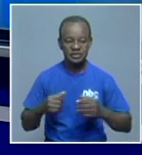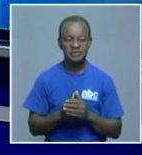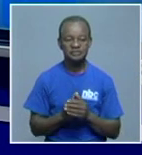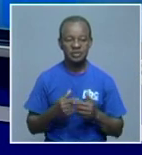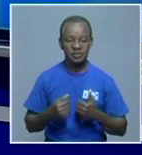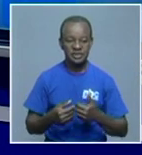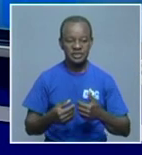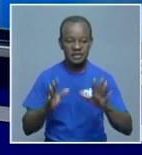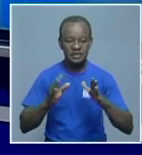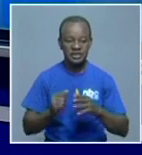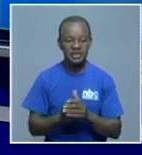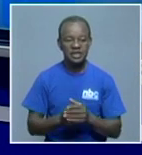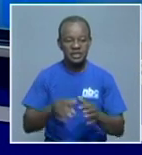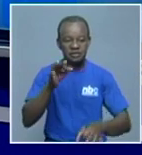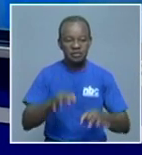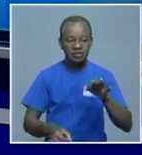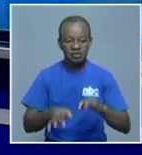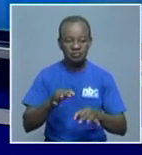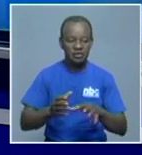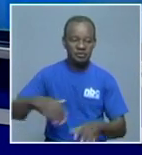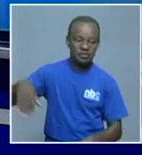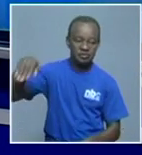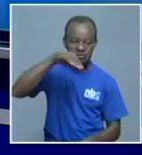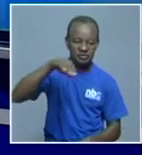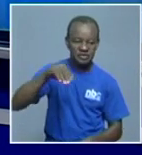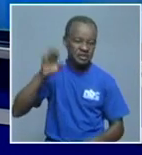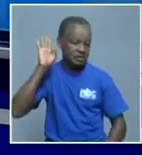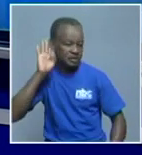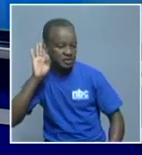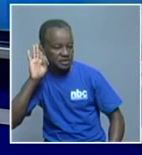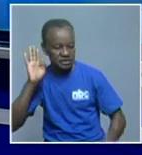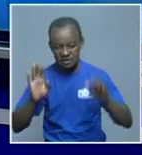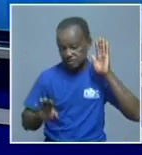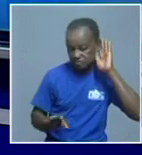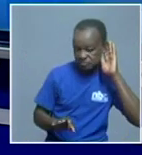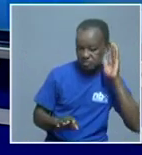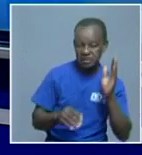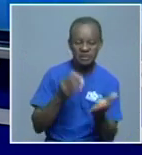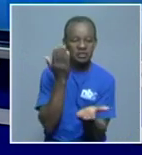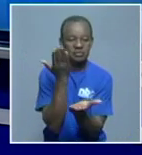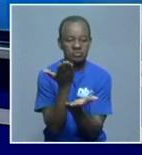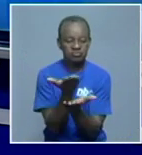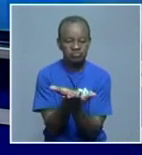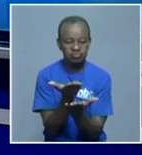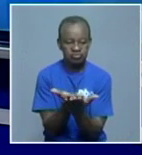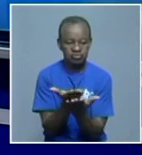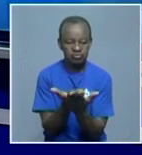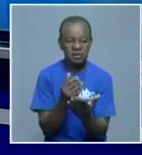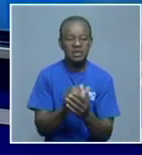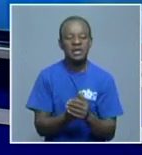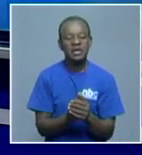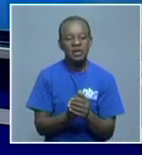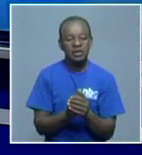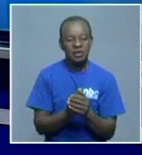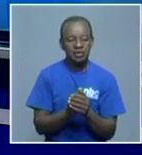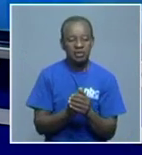Supreme Court where an appeal in the granting of bail of the fish road accused Ricardo Gustavo by the state started this morning. High Court